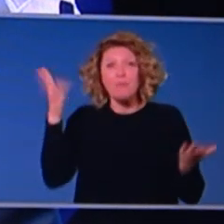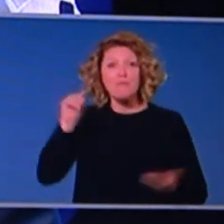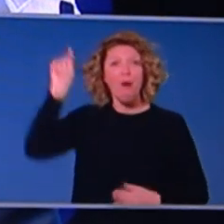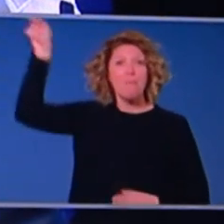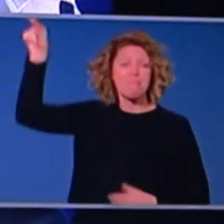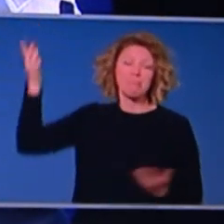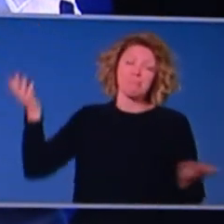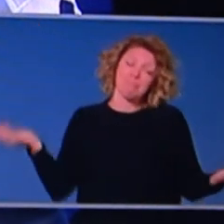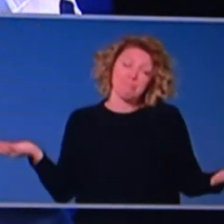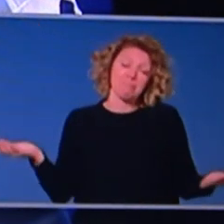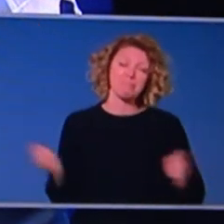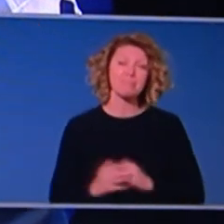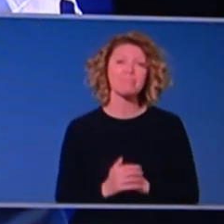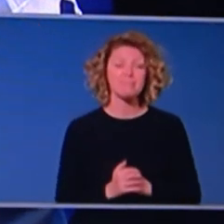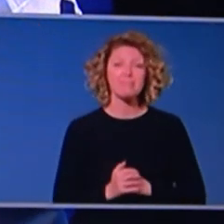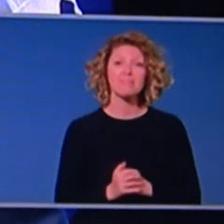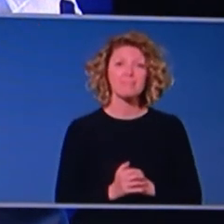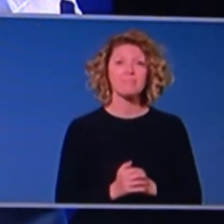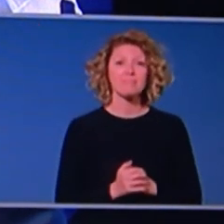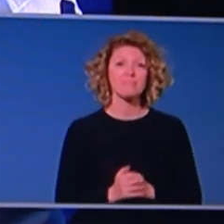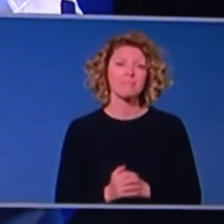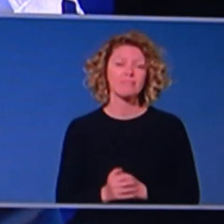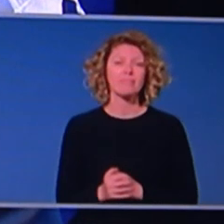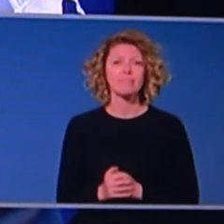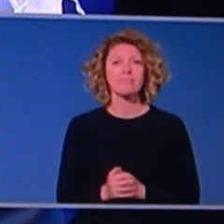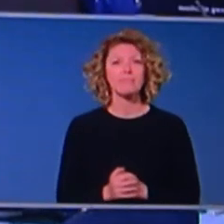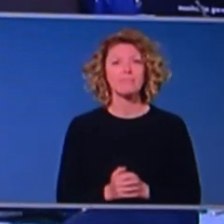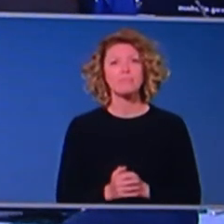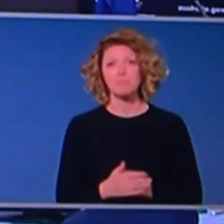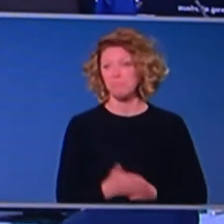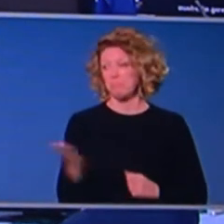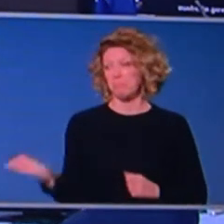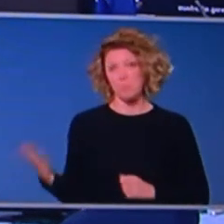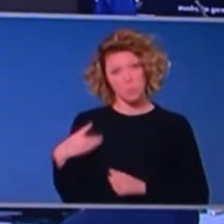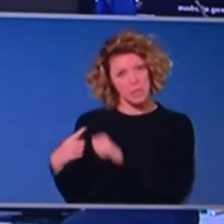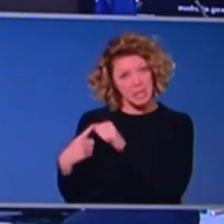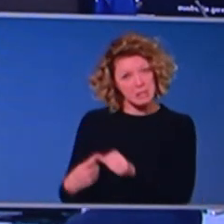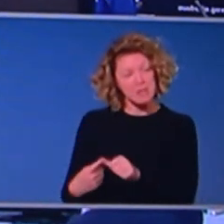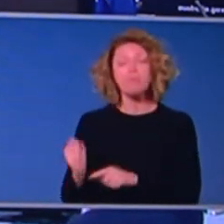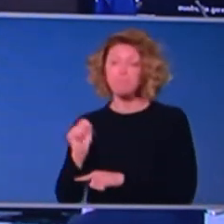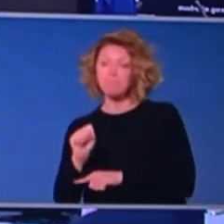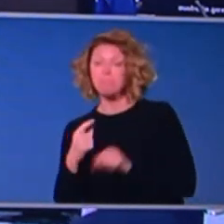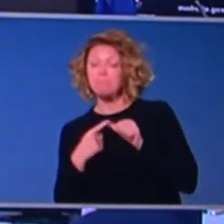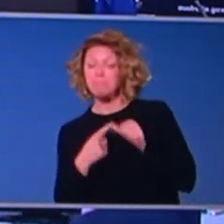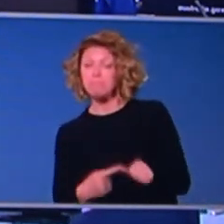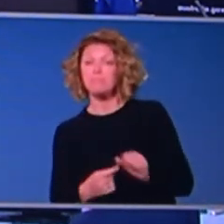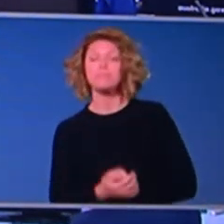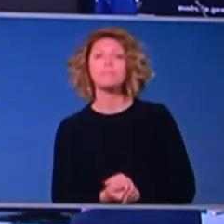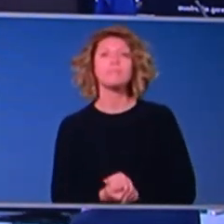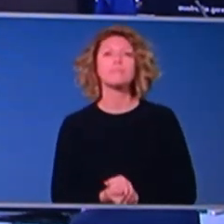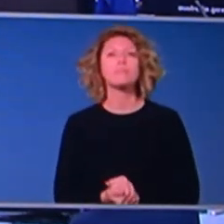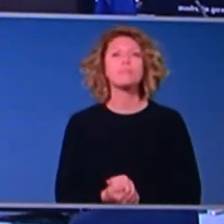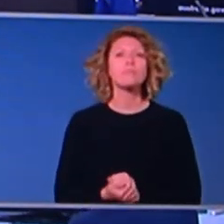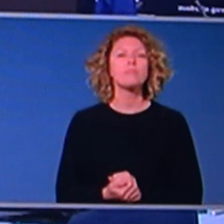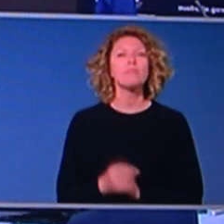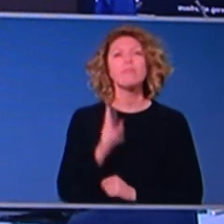that that is the, that is the position, but, um, that's where it sits right now. But Richard, on the other matter. Thanks. uh, and look, a question that's been